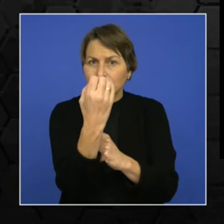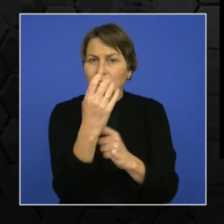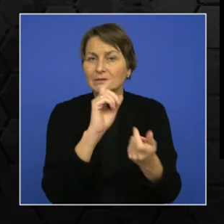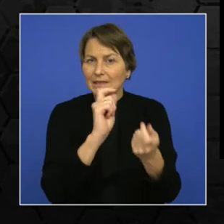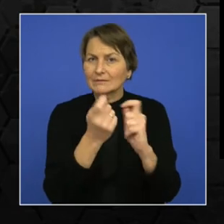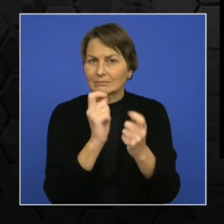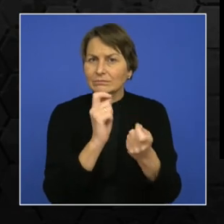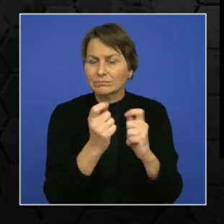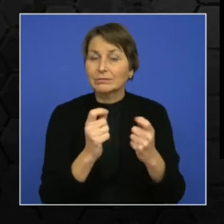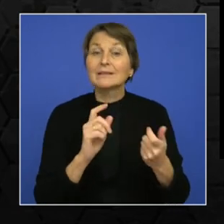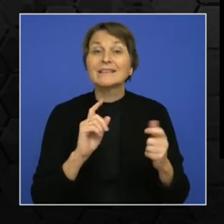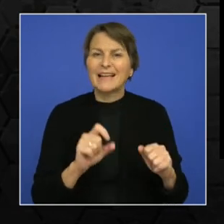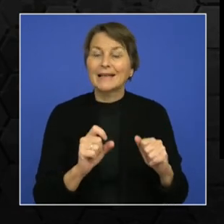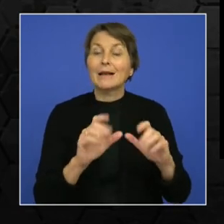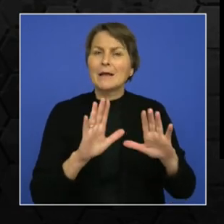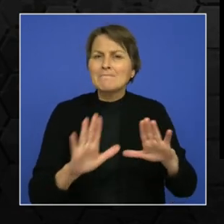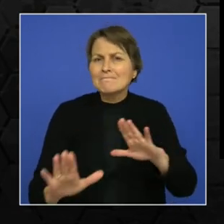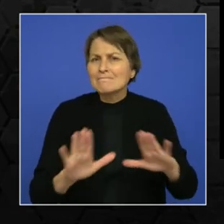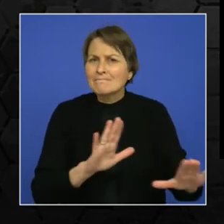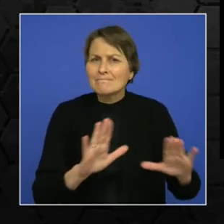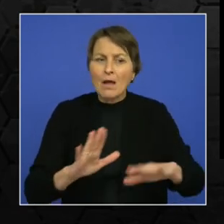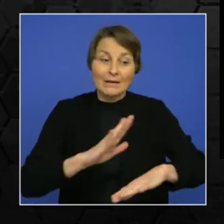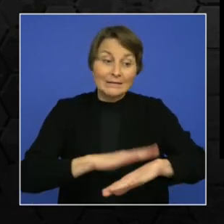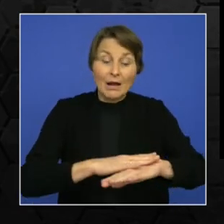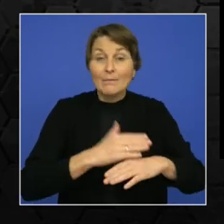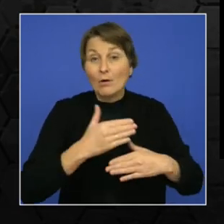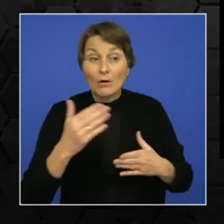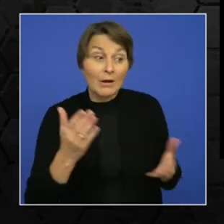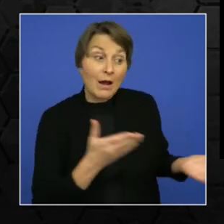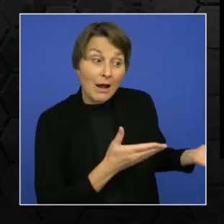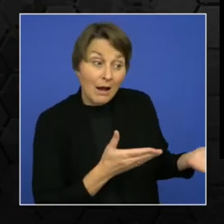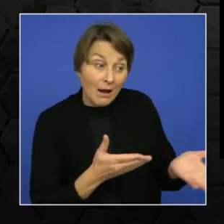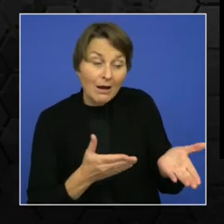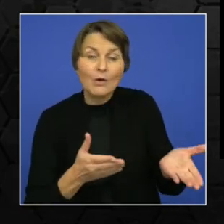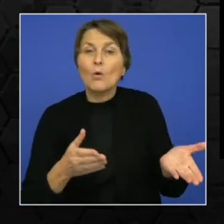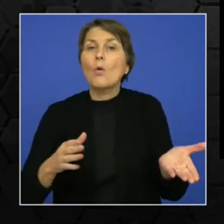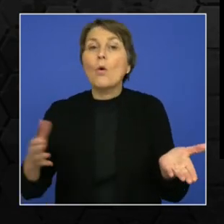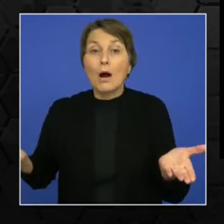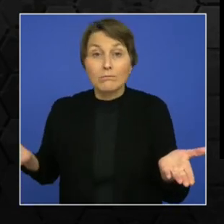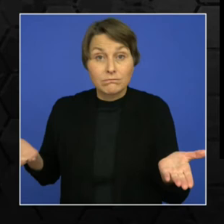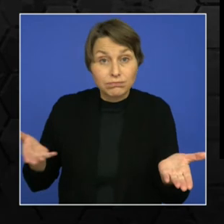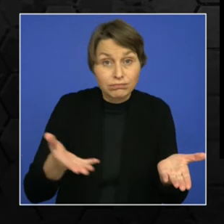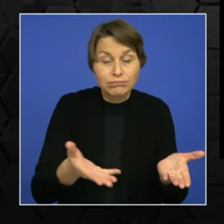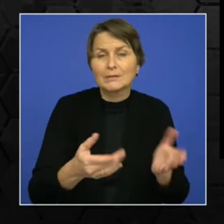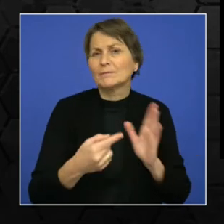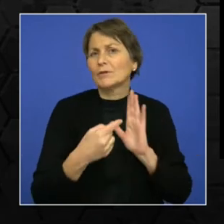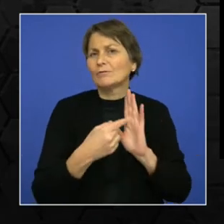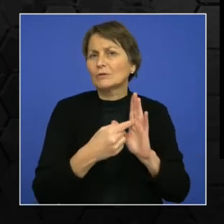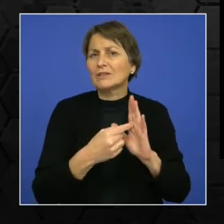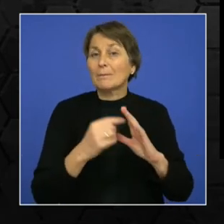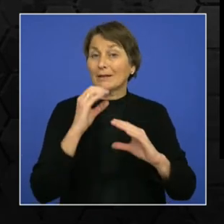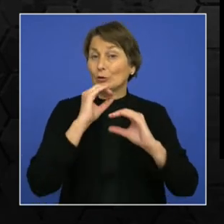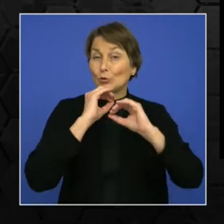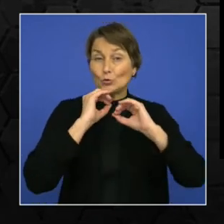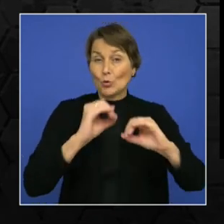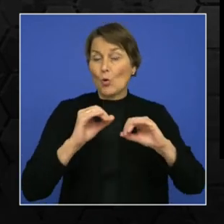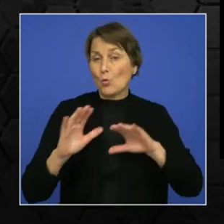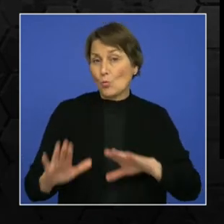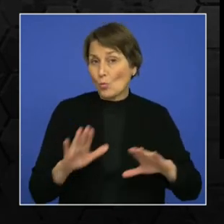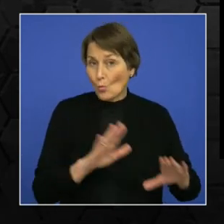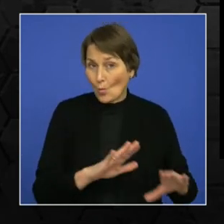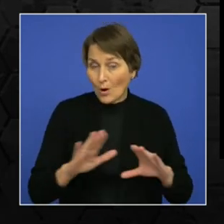the predicted time to decide whether a privilege should be granted or not. So this means like examples of zero weight for public transportation systems,